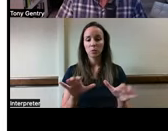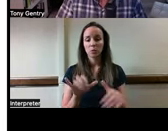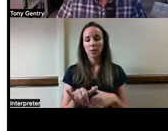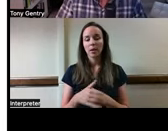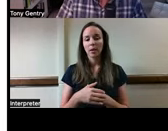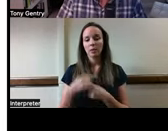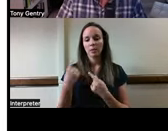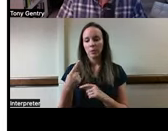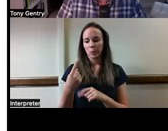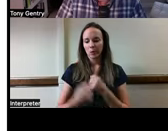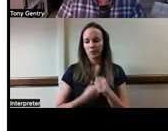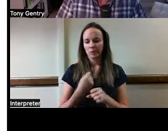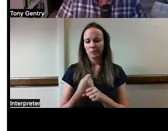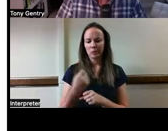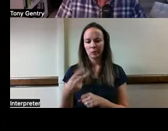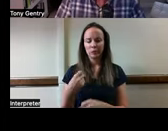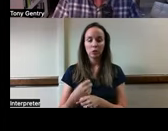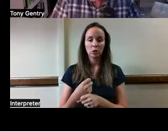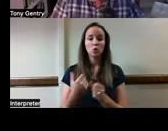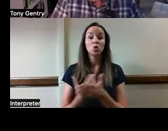some new strategies have come into play.